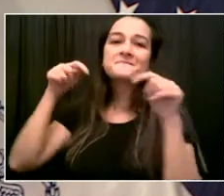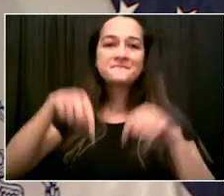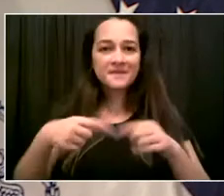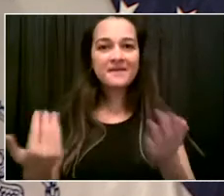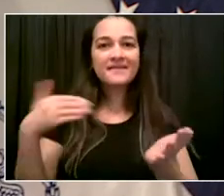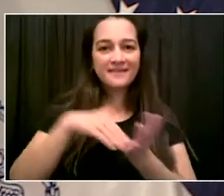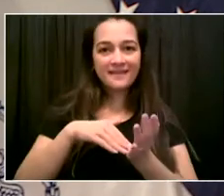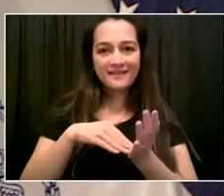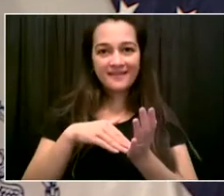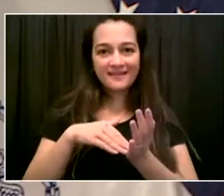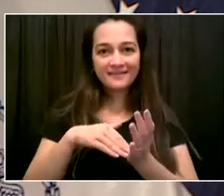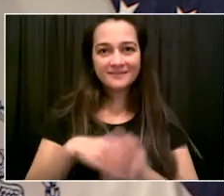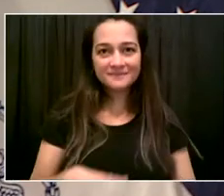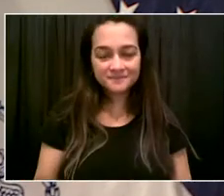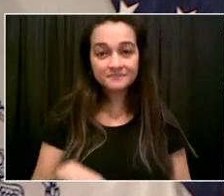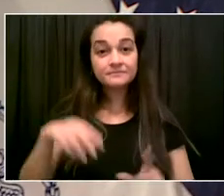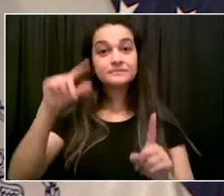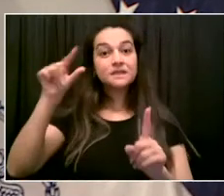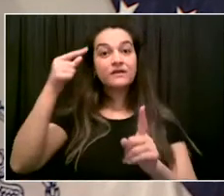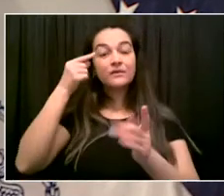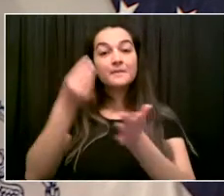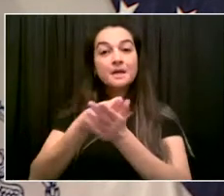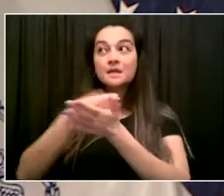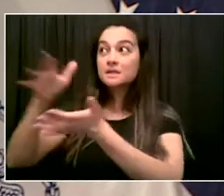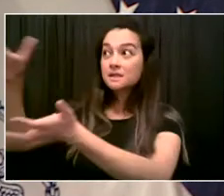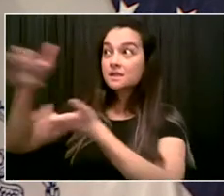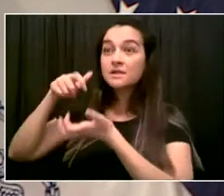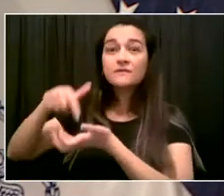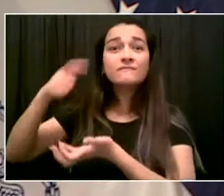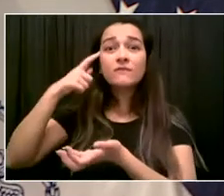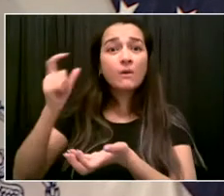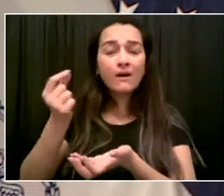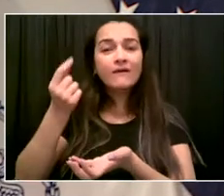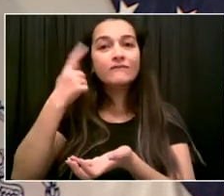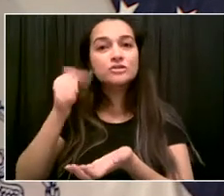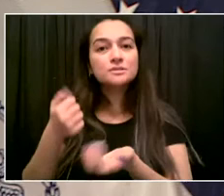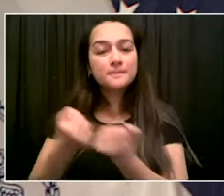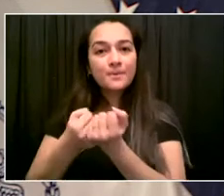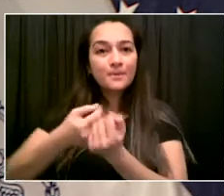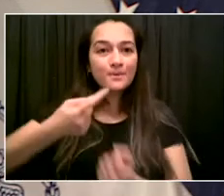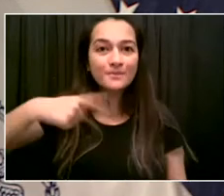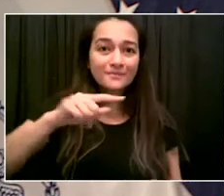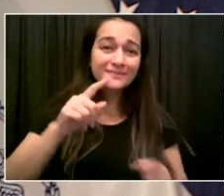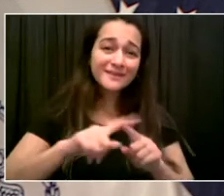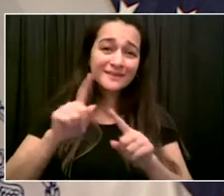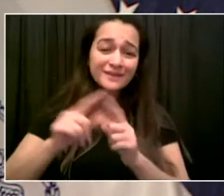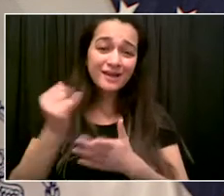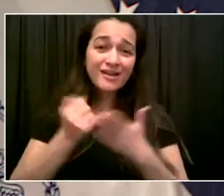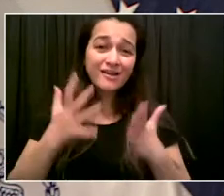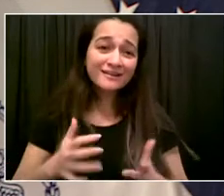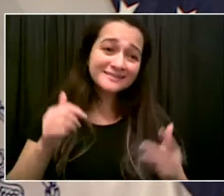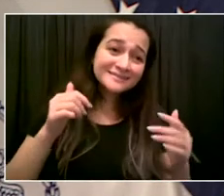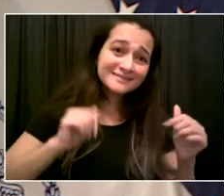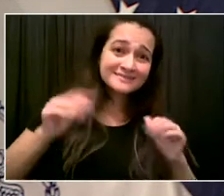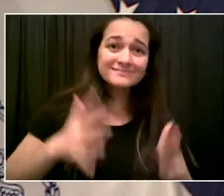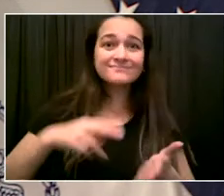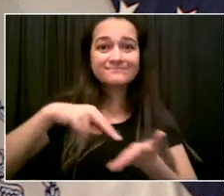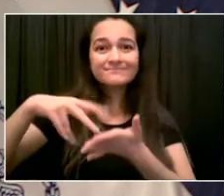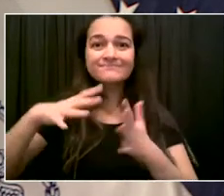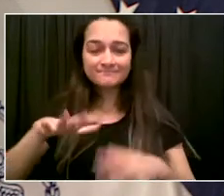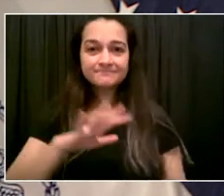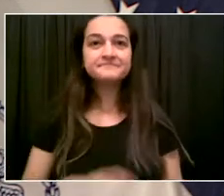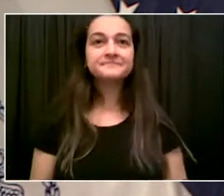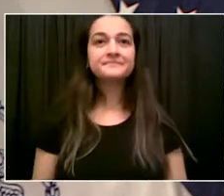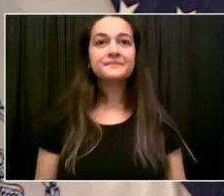another crucial element of our comeback with arts and culture. Look, summer of New York City is going to be all about the